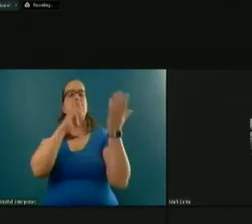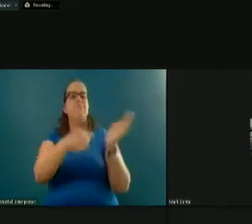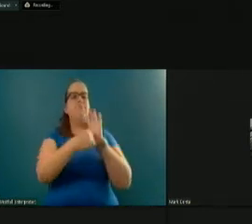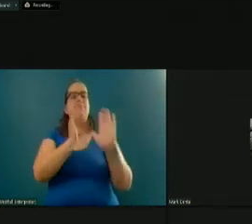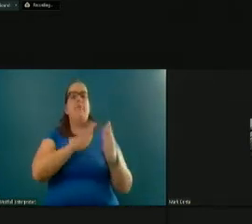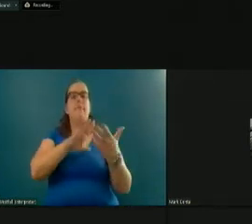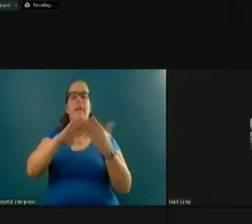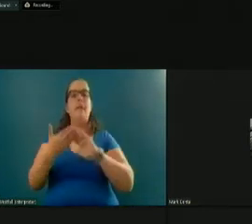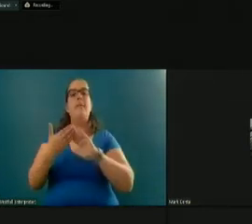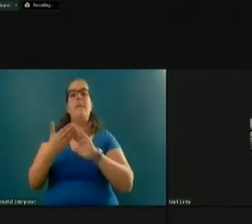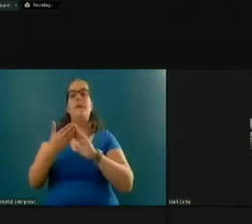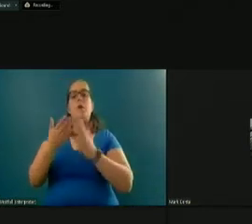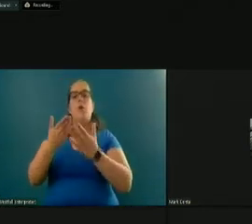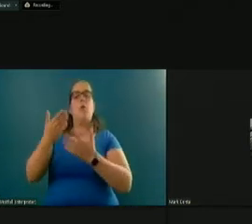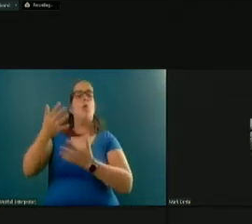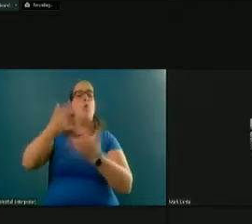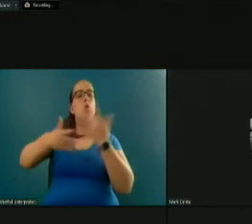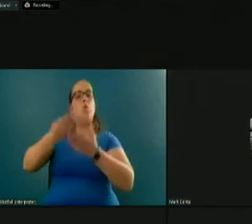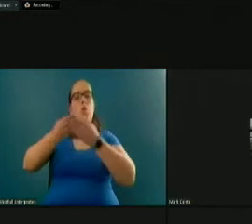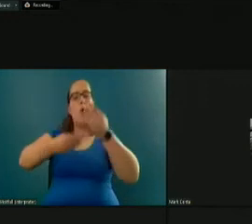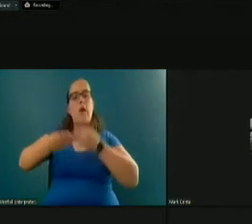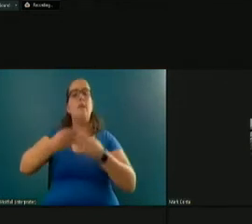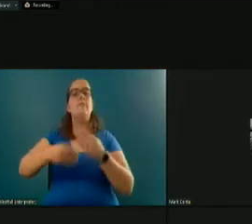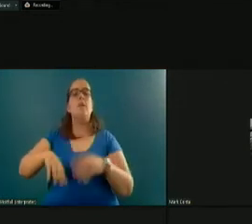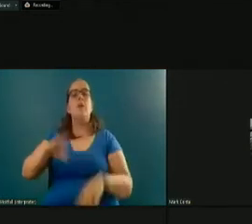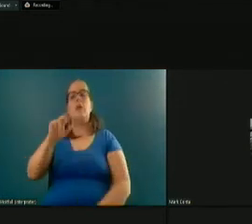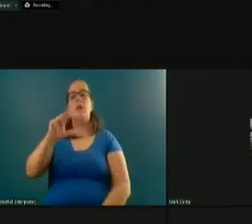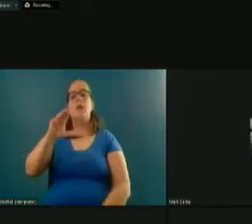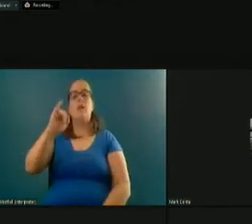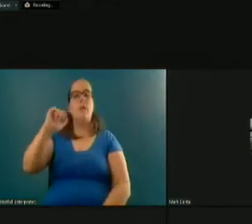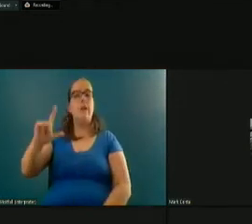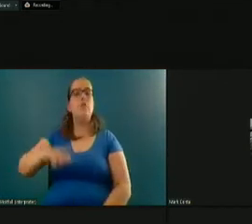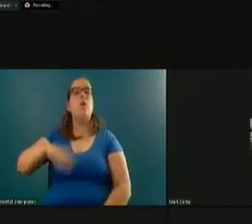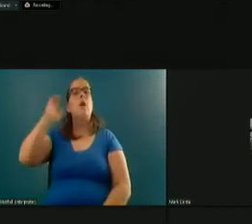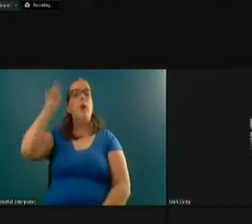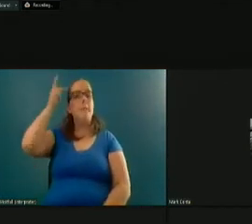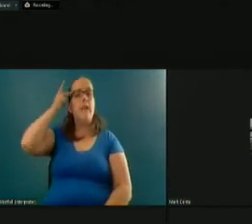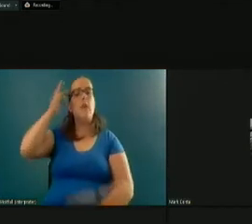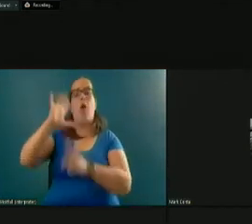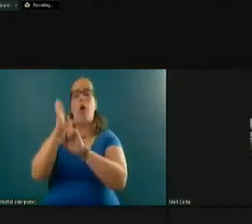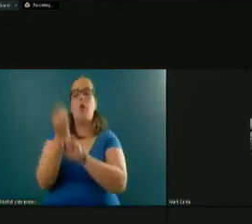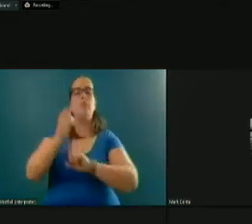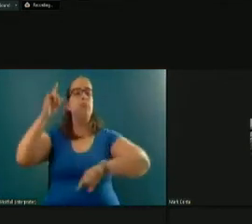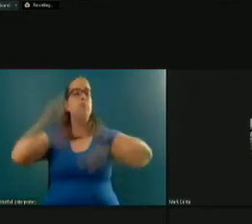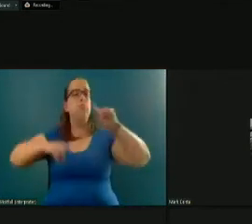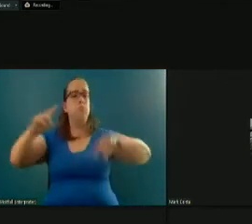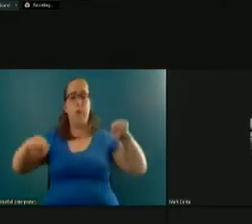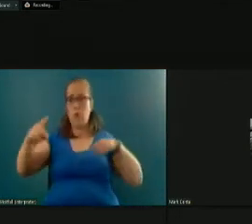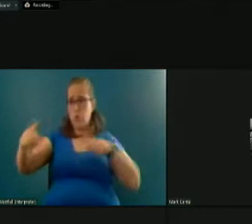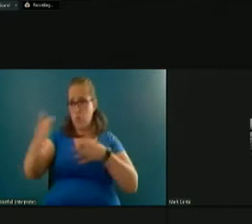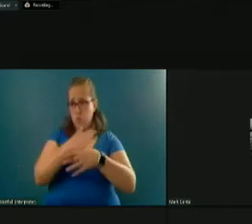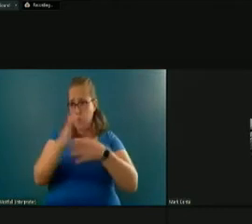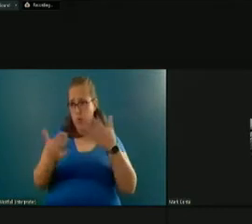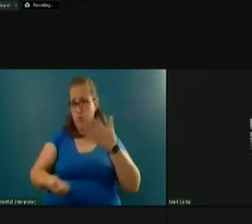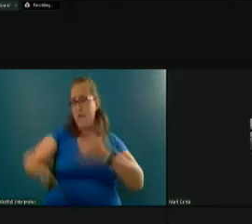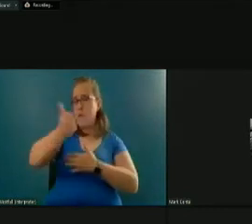socioeconomic, racial, cultural, and political diversity. Do you share this priority? And if so,